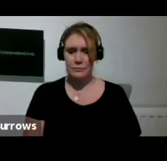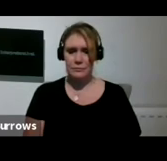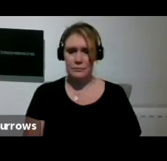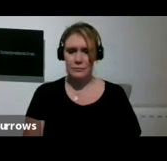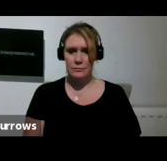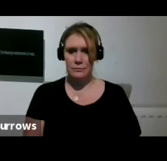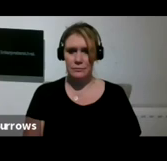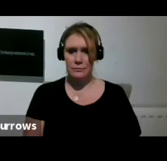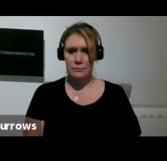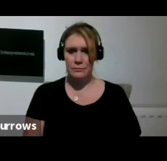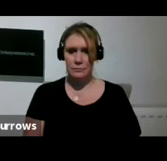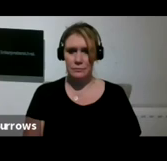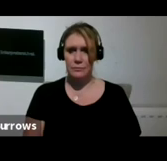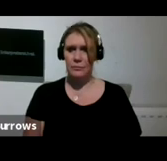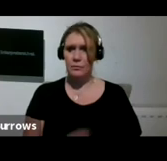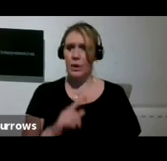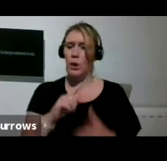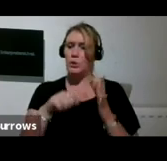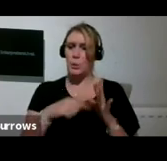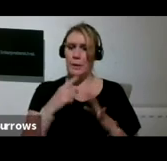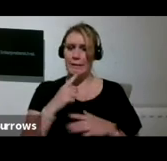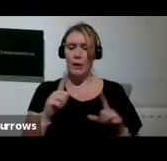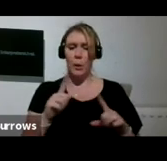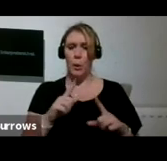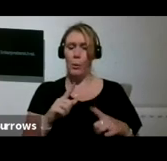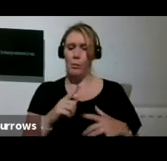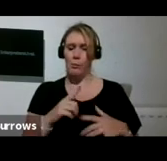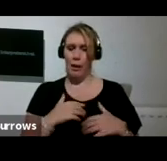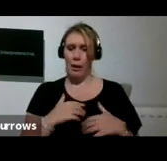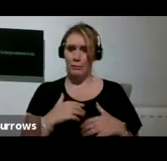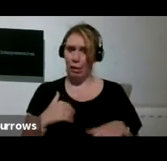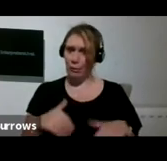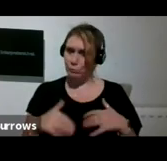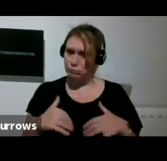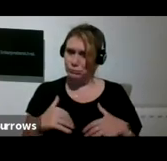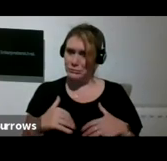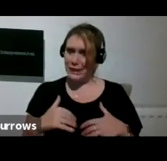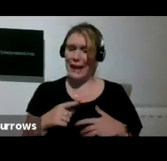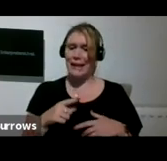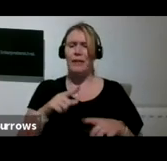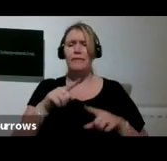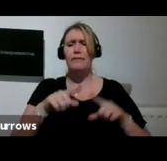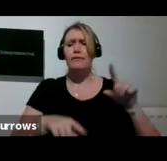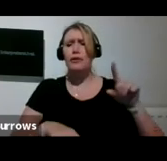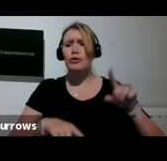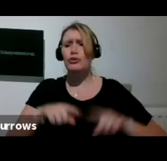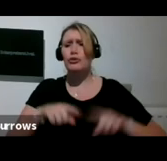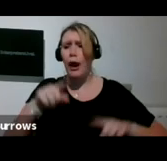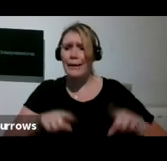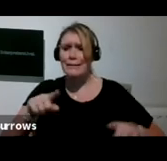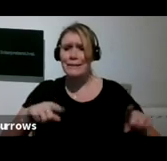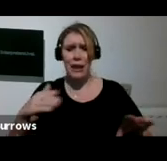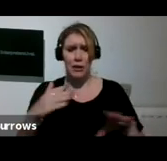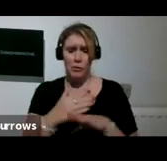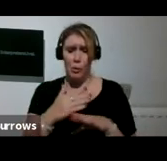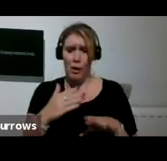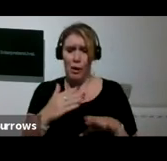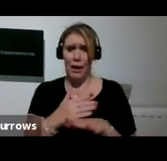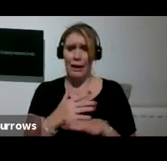I think what impresses me, as always, is the variety of work and how